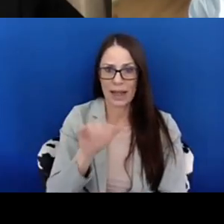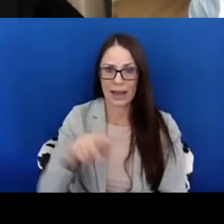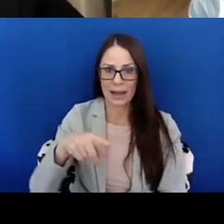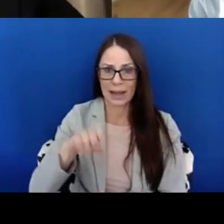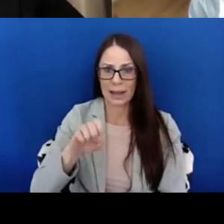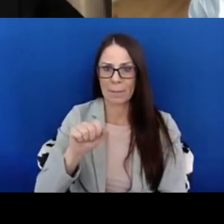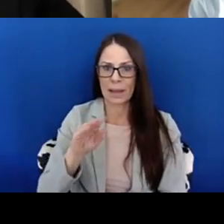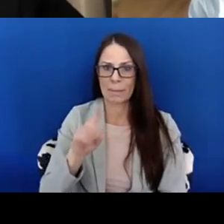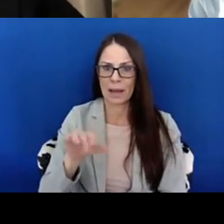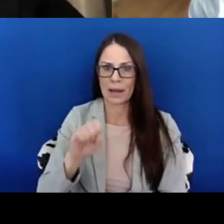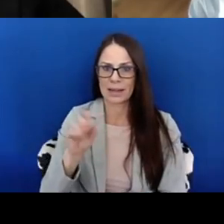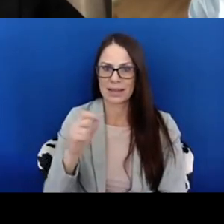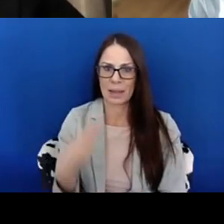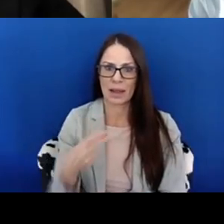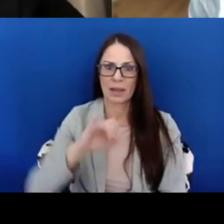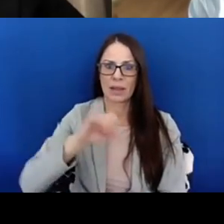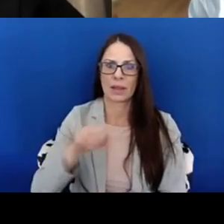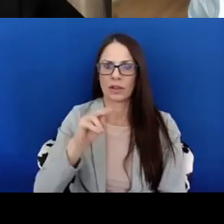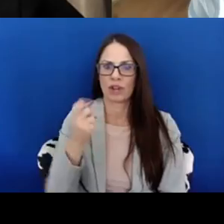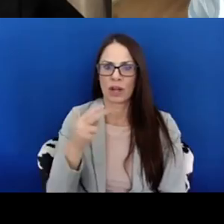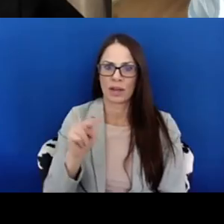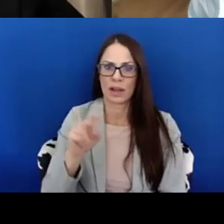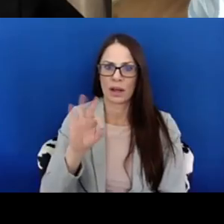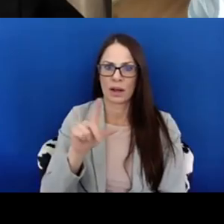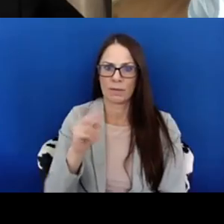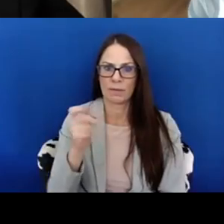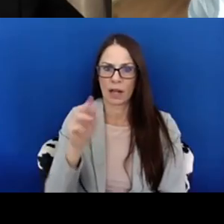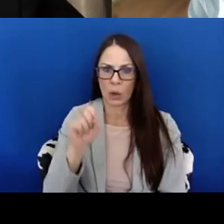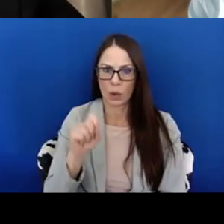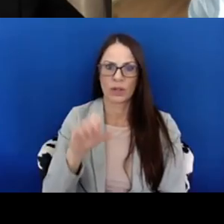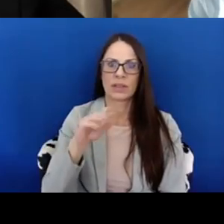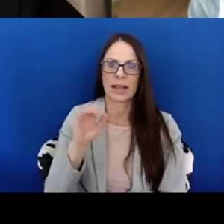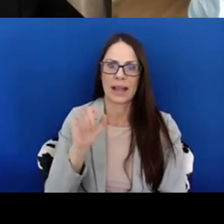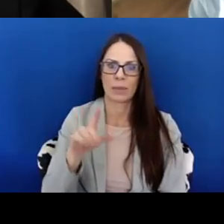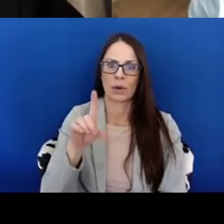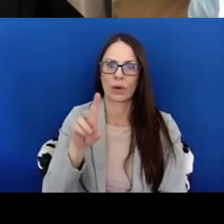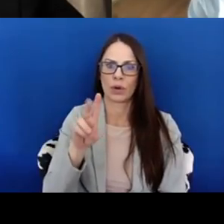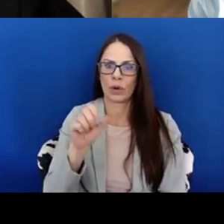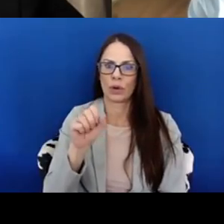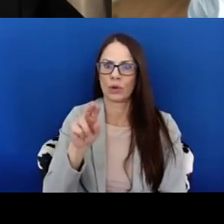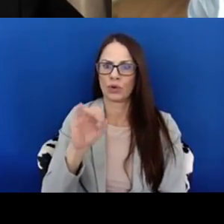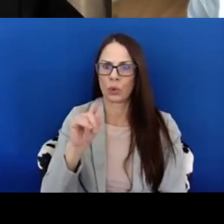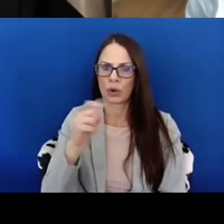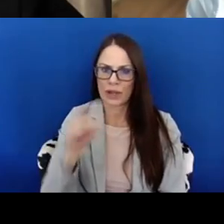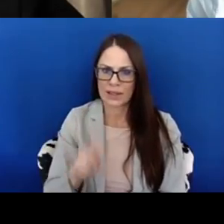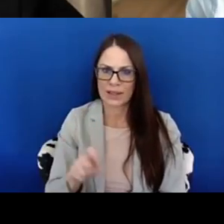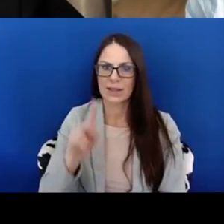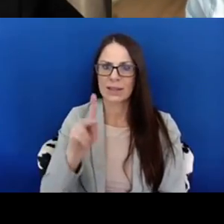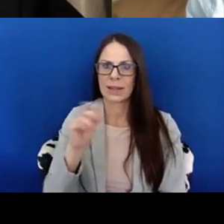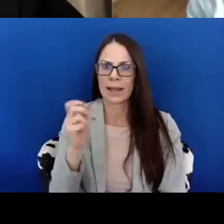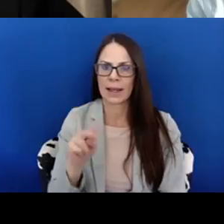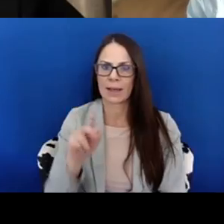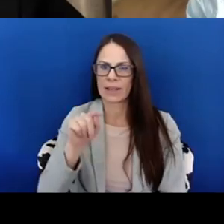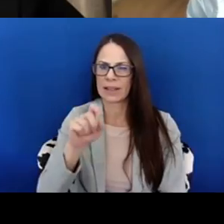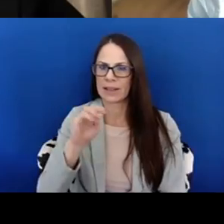Jonathan Flowers, April Dworitz, and Kevin Tempe. So you don't want to miss